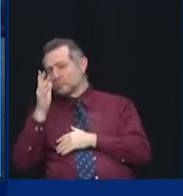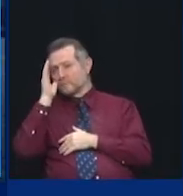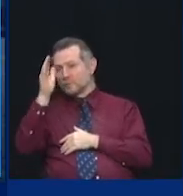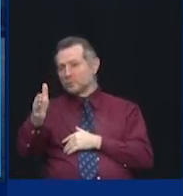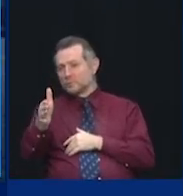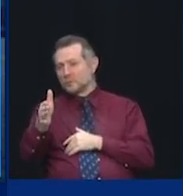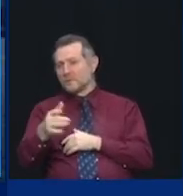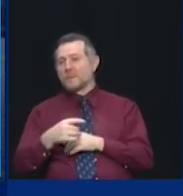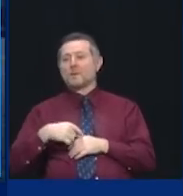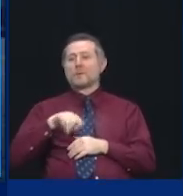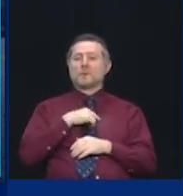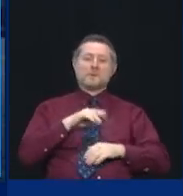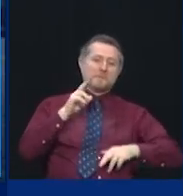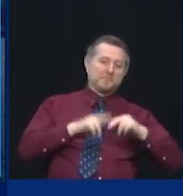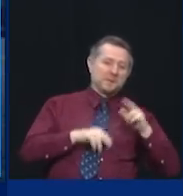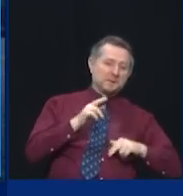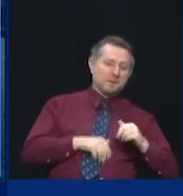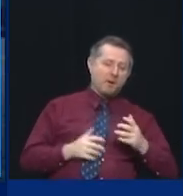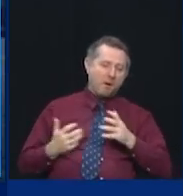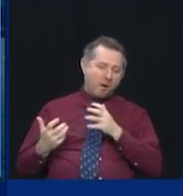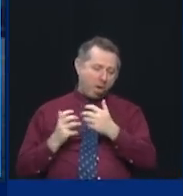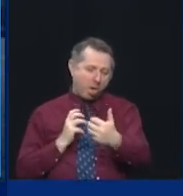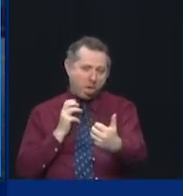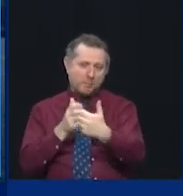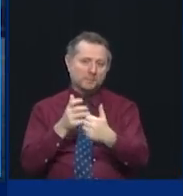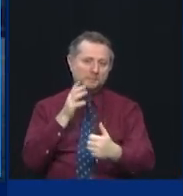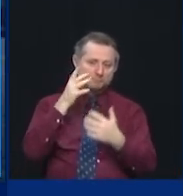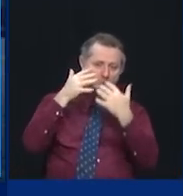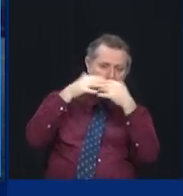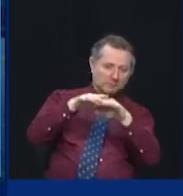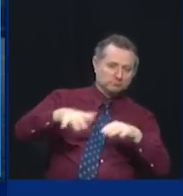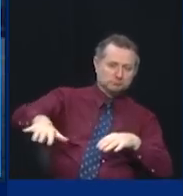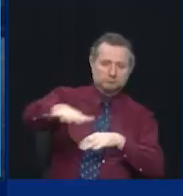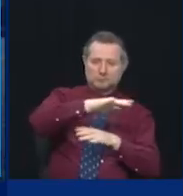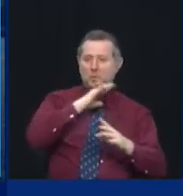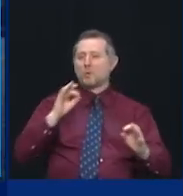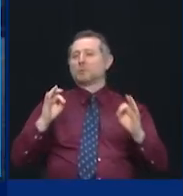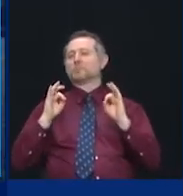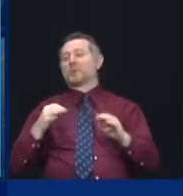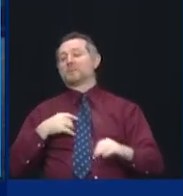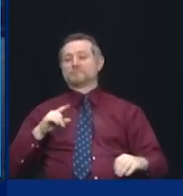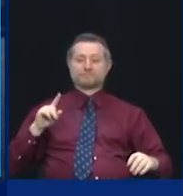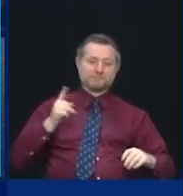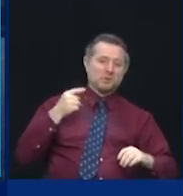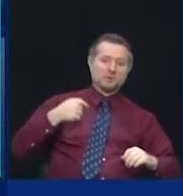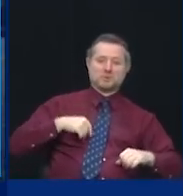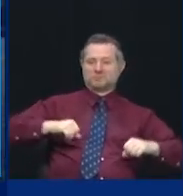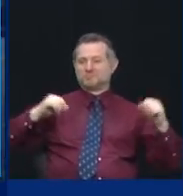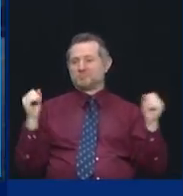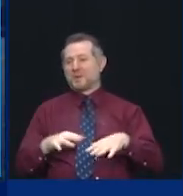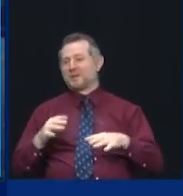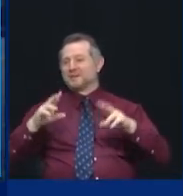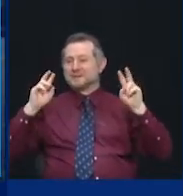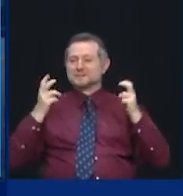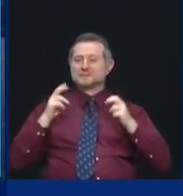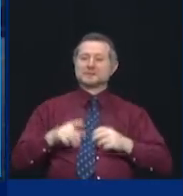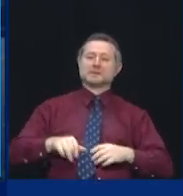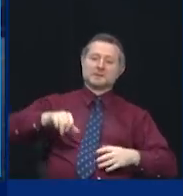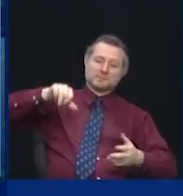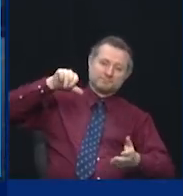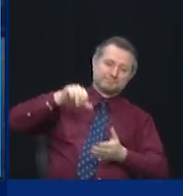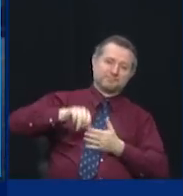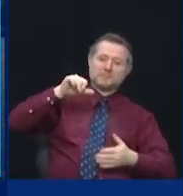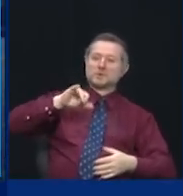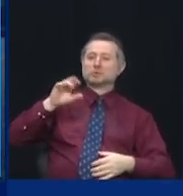that new future and that new reality. So it's a reset of the table. And in